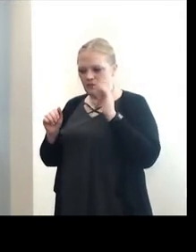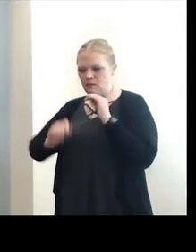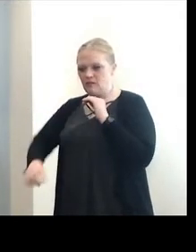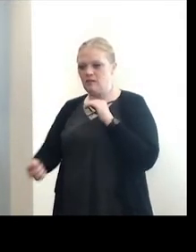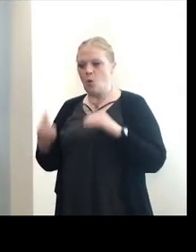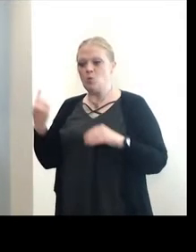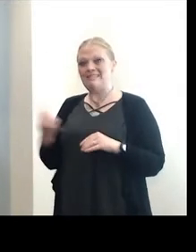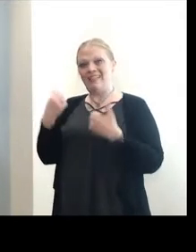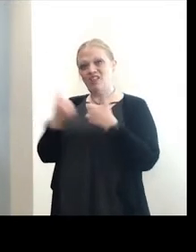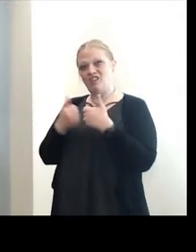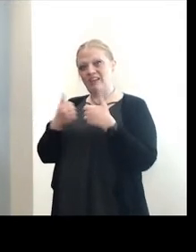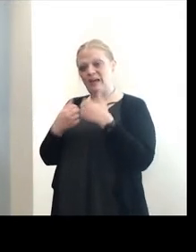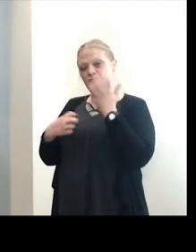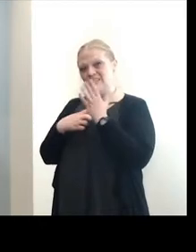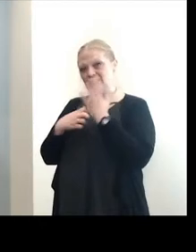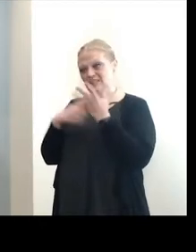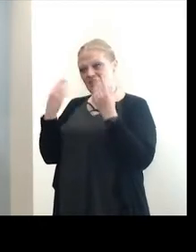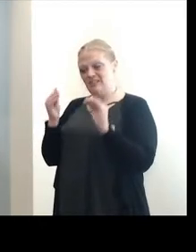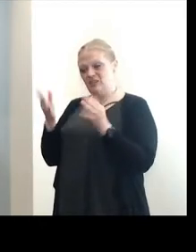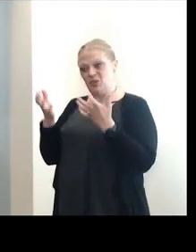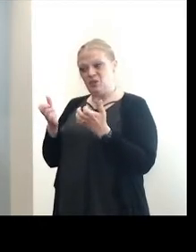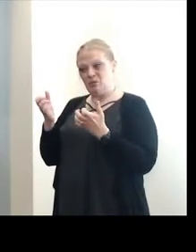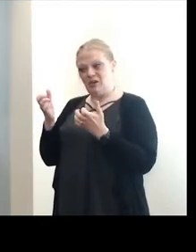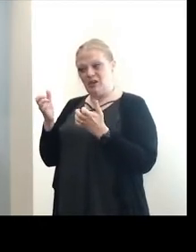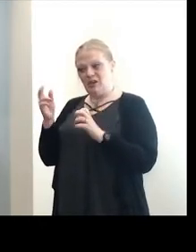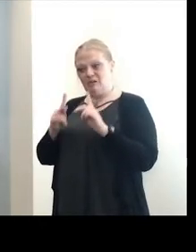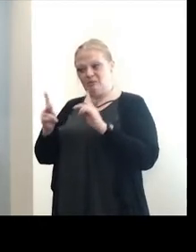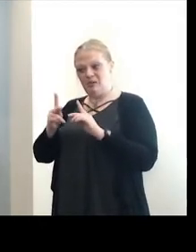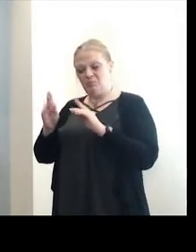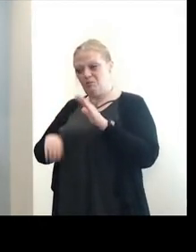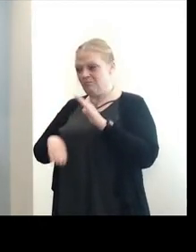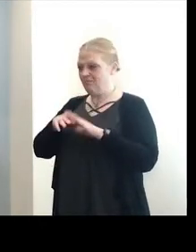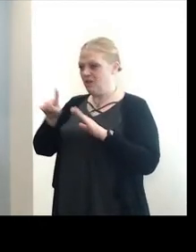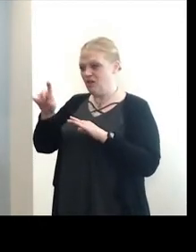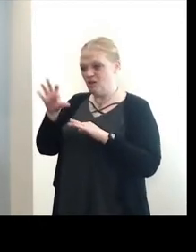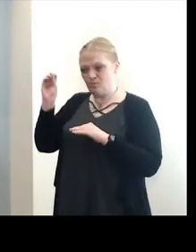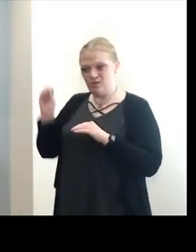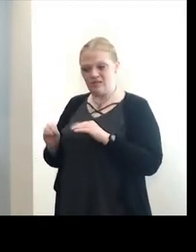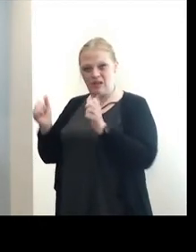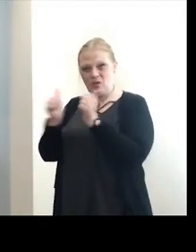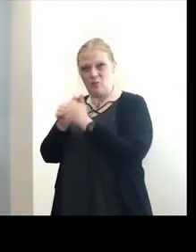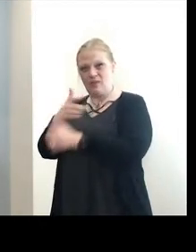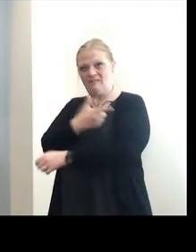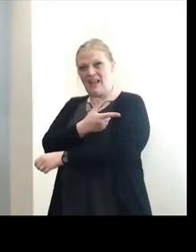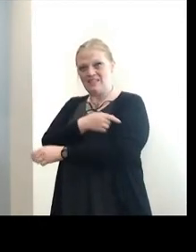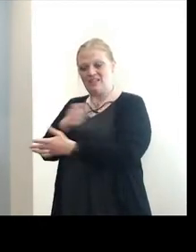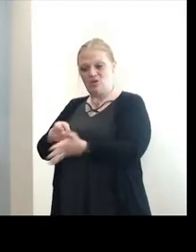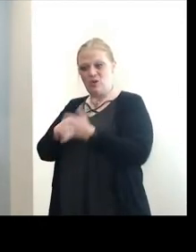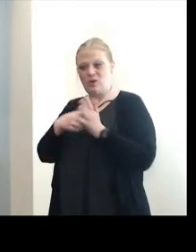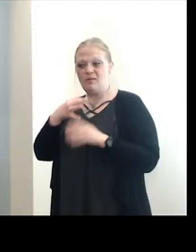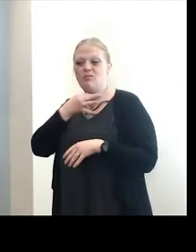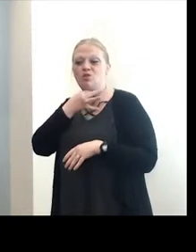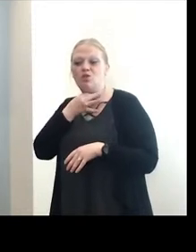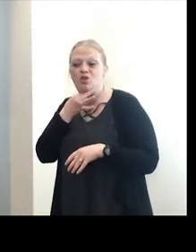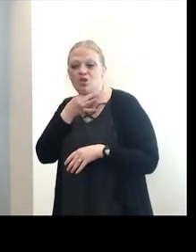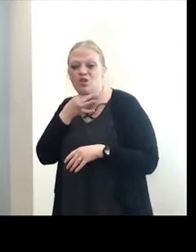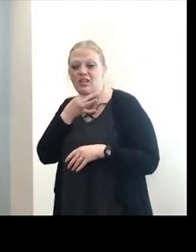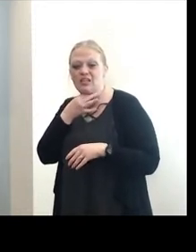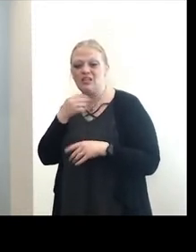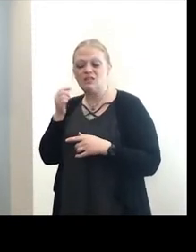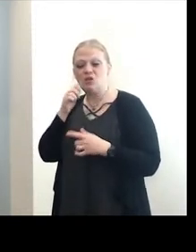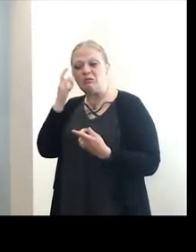tickets are going on sale. I know you want fans to get in there at 100% with the vaccine requirement. I'm curious, though, if you're